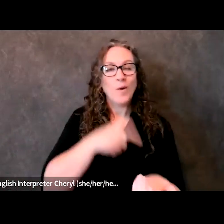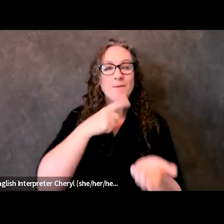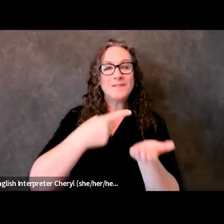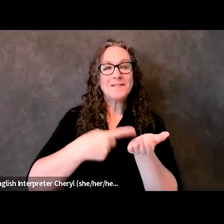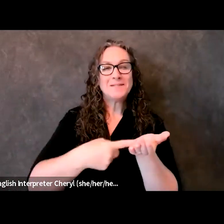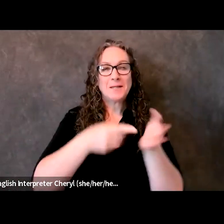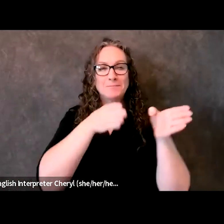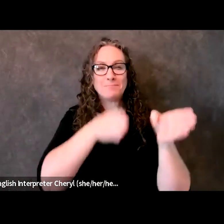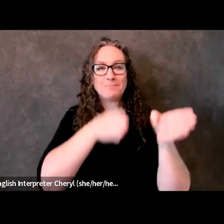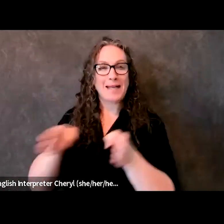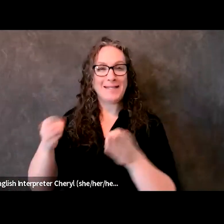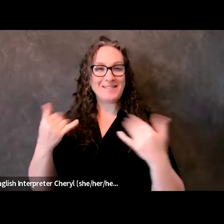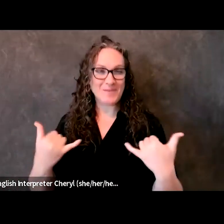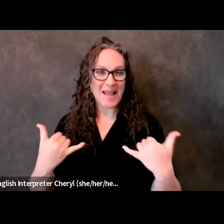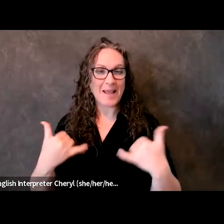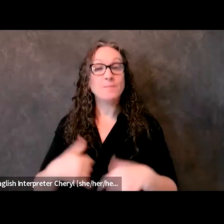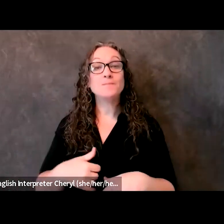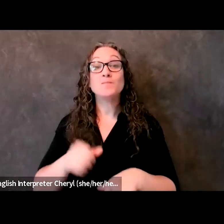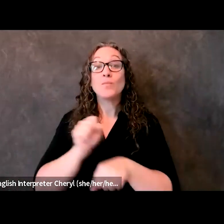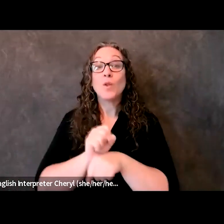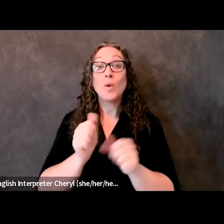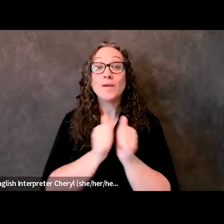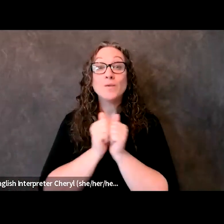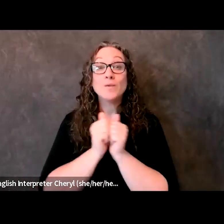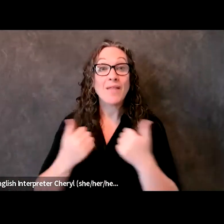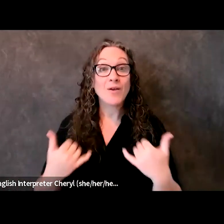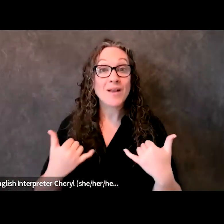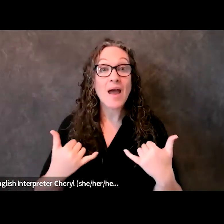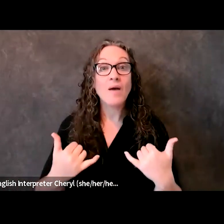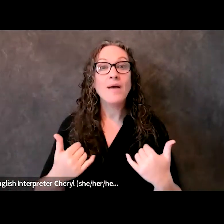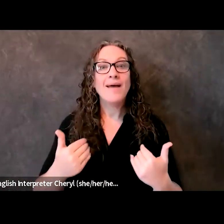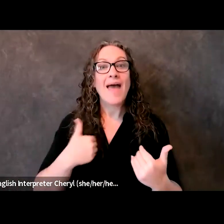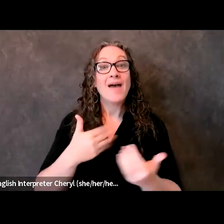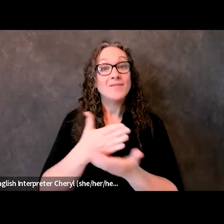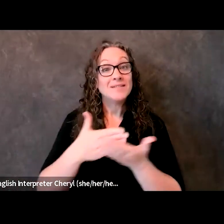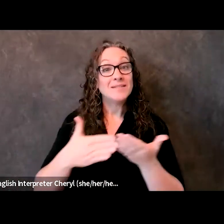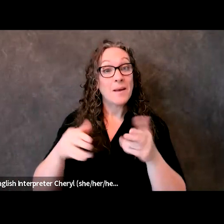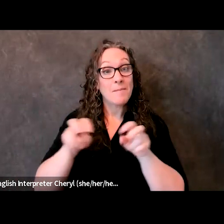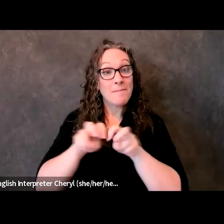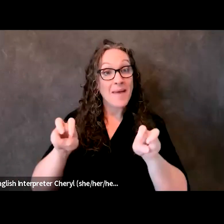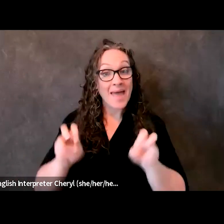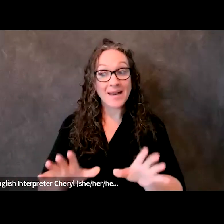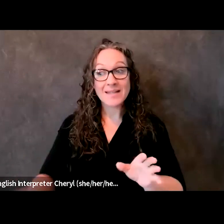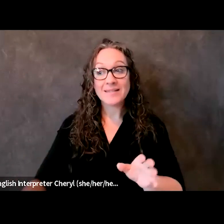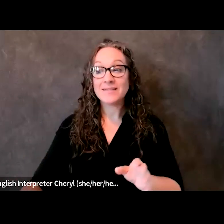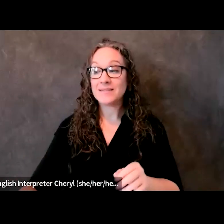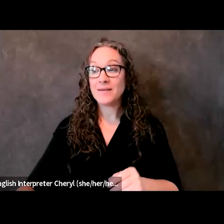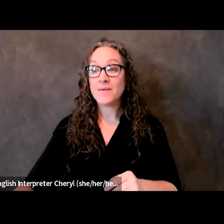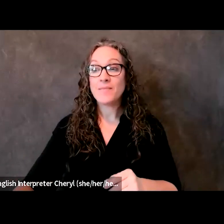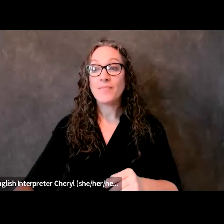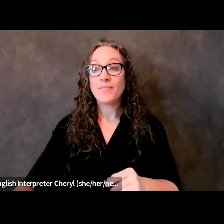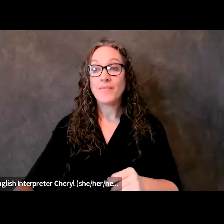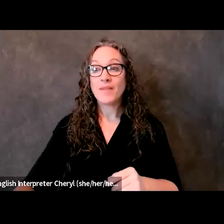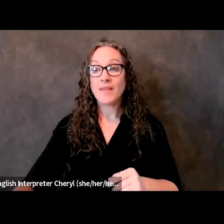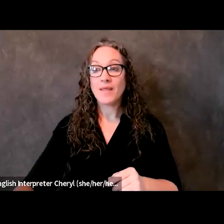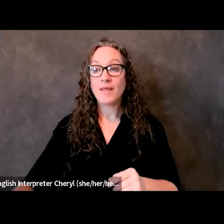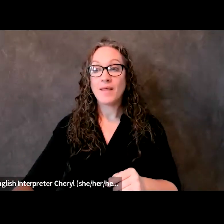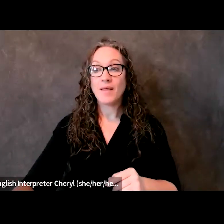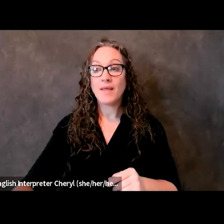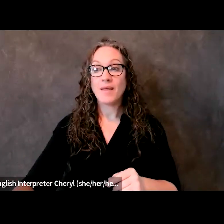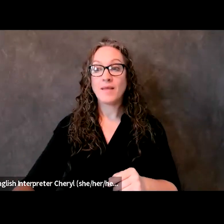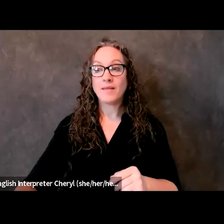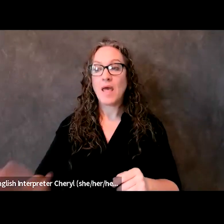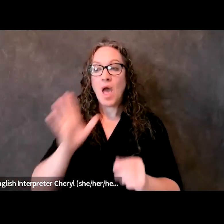So, working with us, we've got some panelists I want to read to some bios, and then I'm going to ask